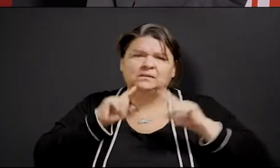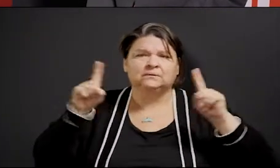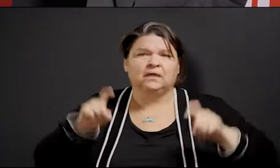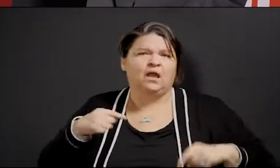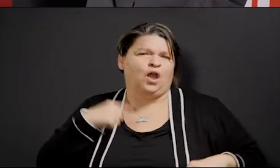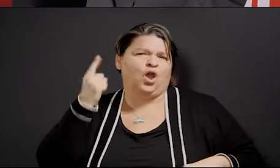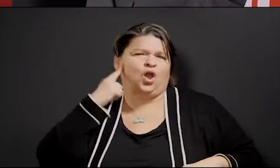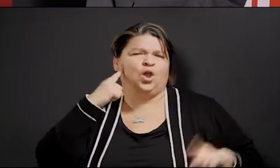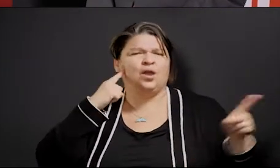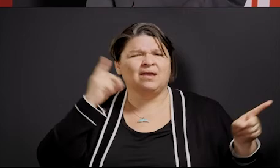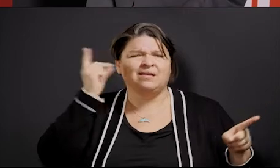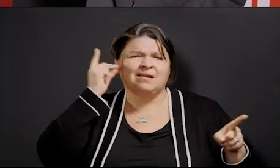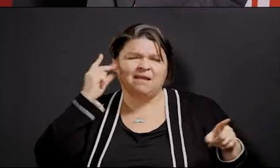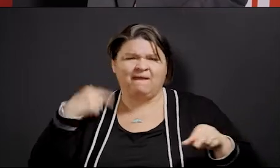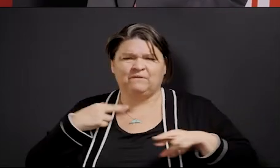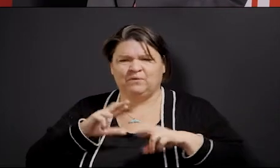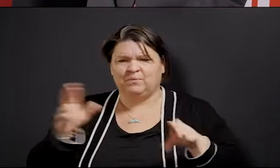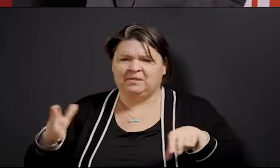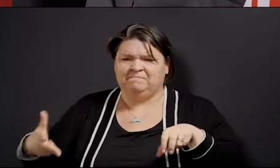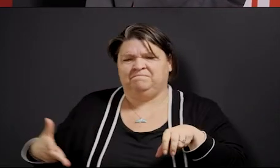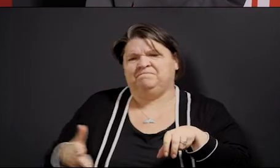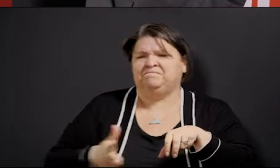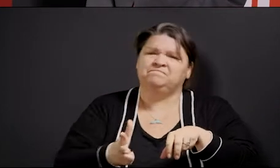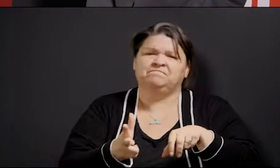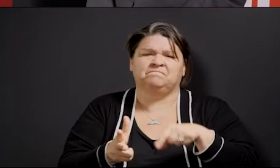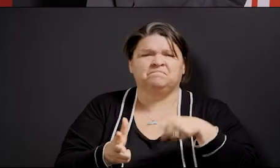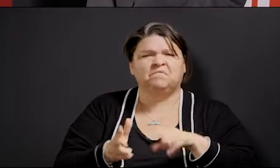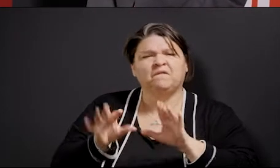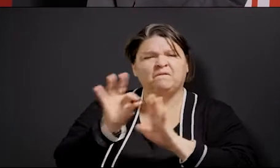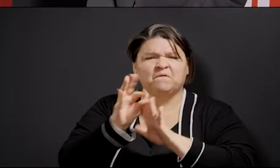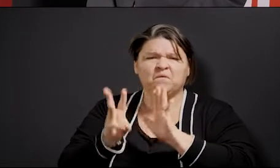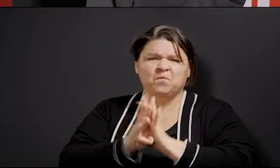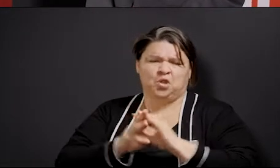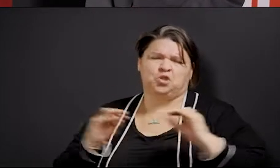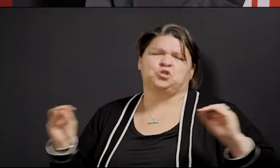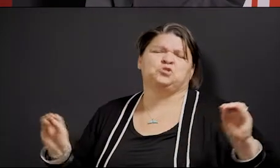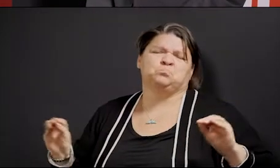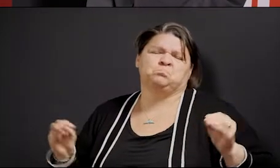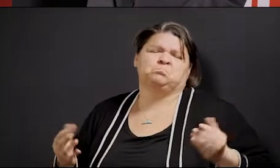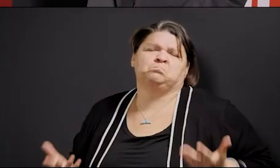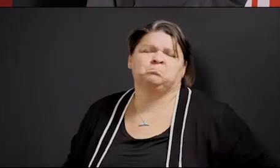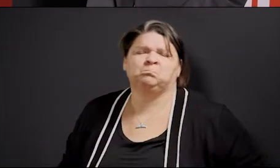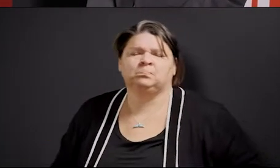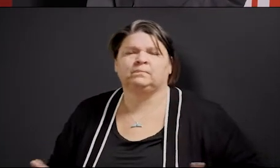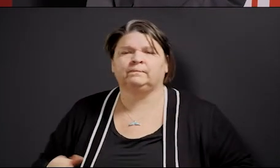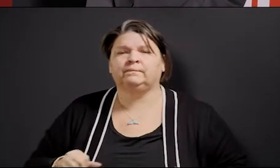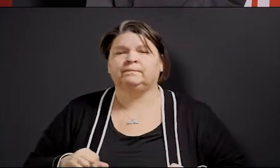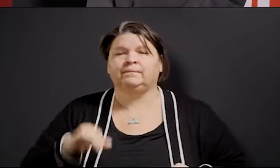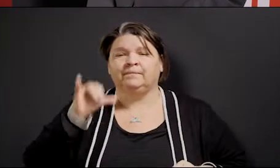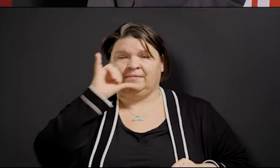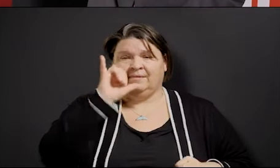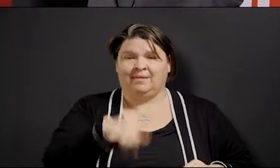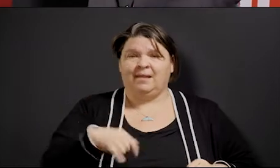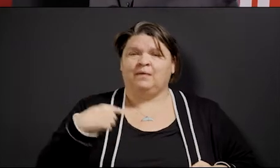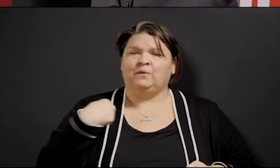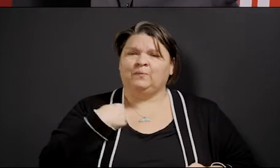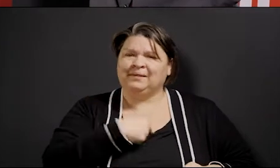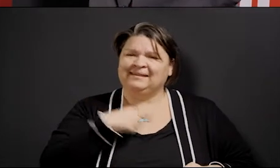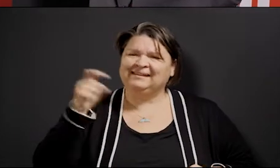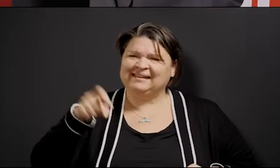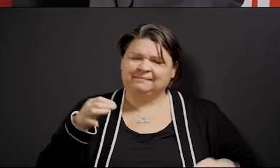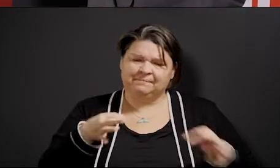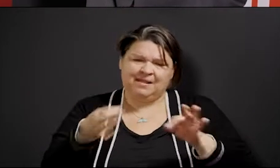a little bit about what's happened that's made testing not available to everyone and why it probably shouldn't have been to start out with.